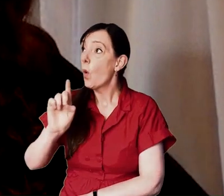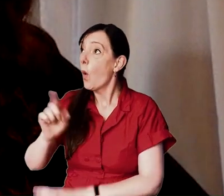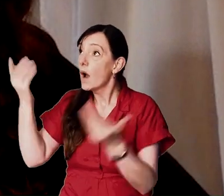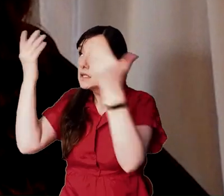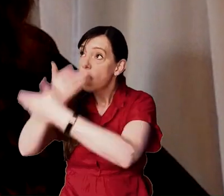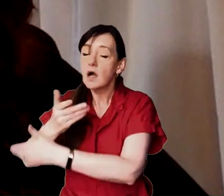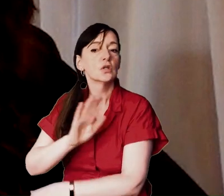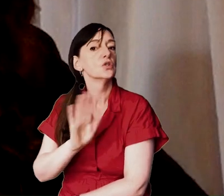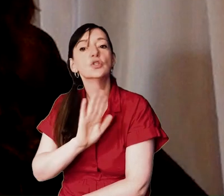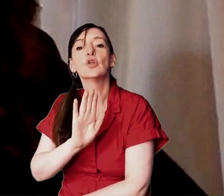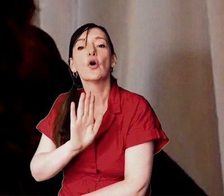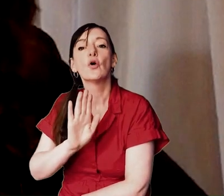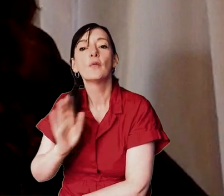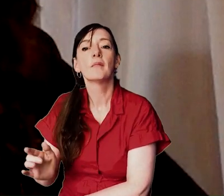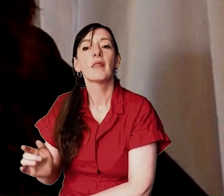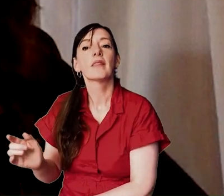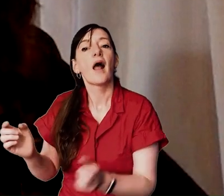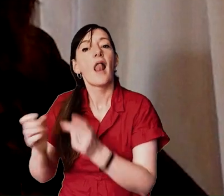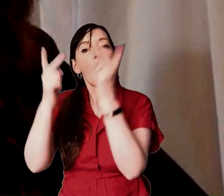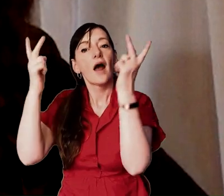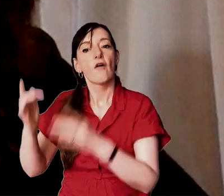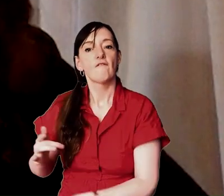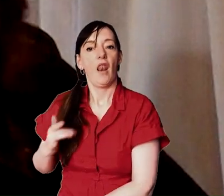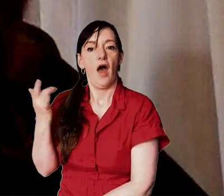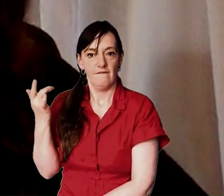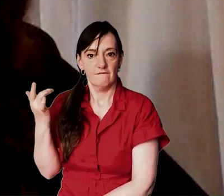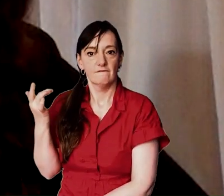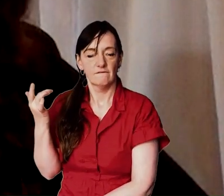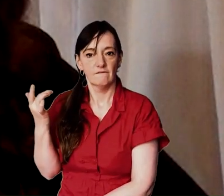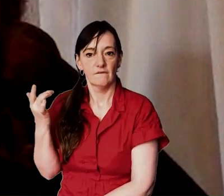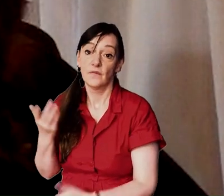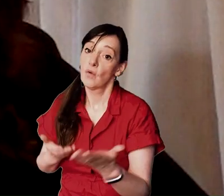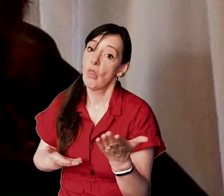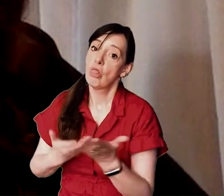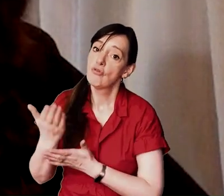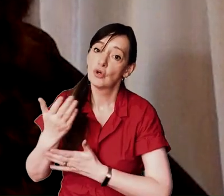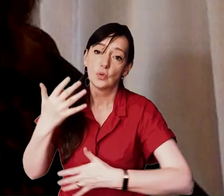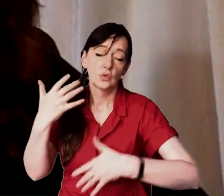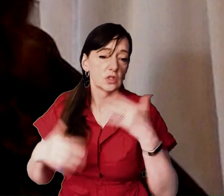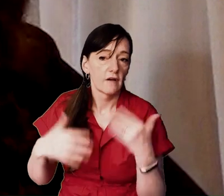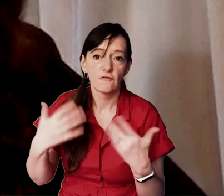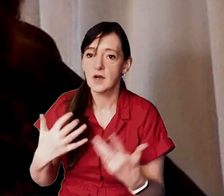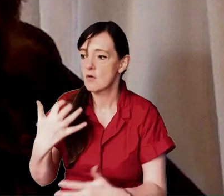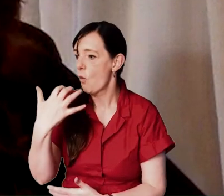jesus then unlike the secular gods will not leave us when things get a little rough when we feel a little bit grumpy